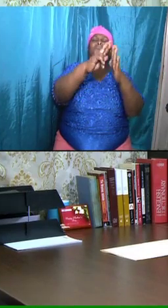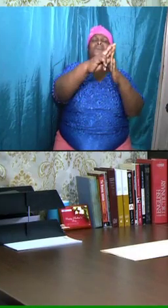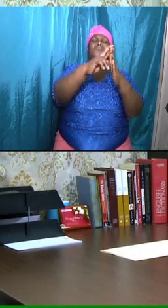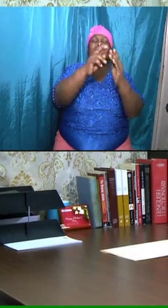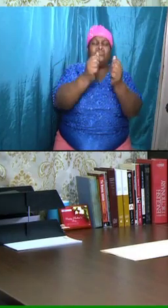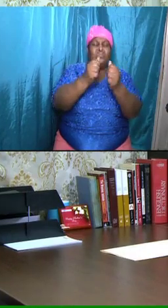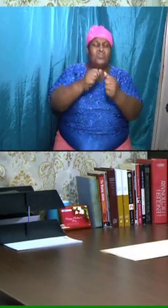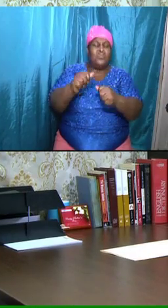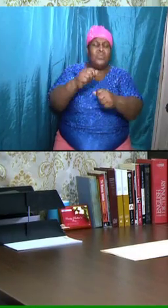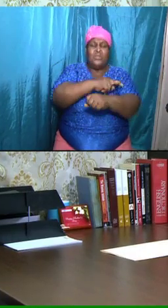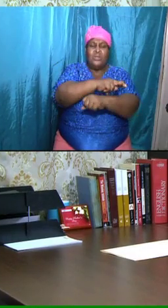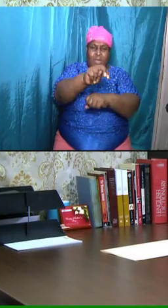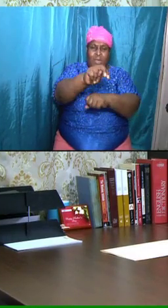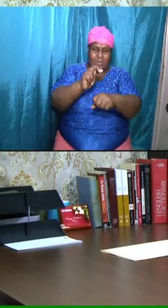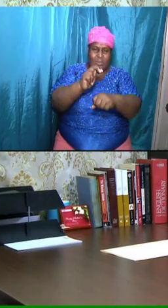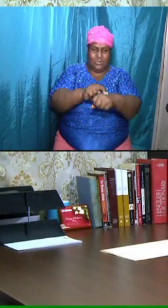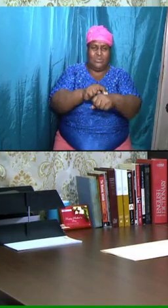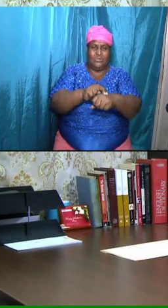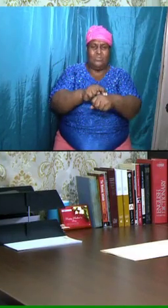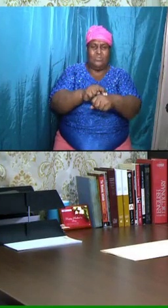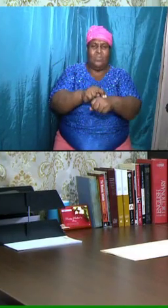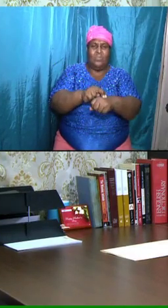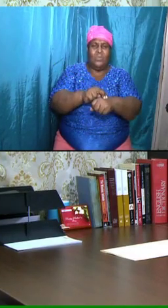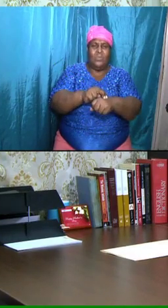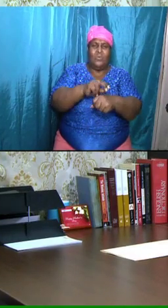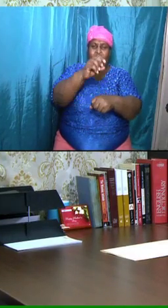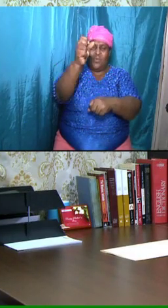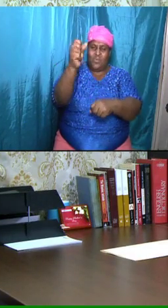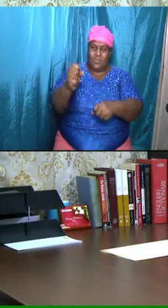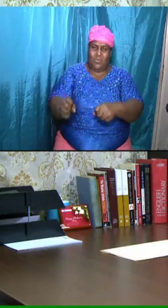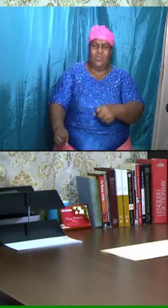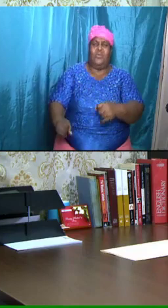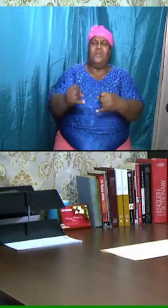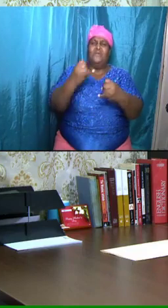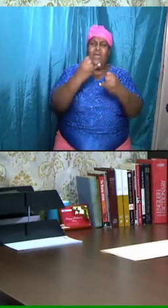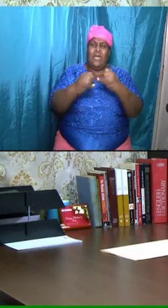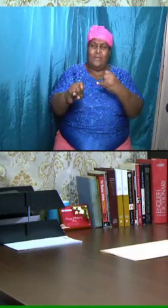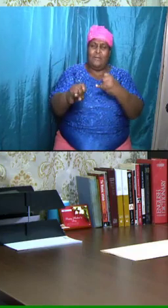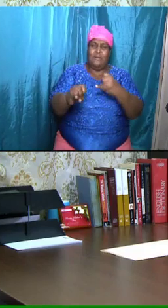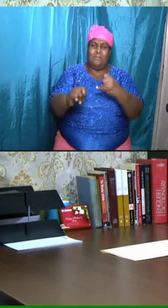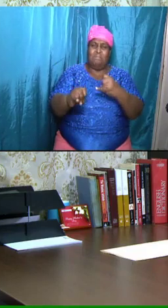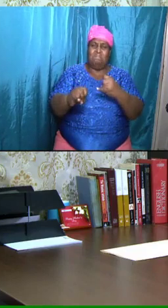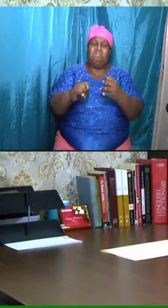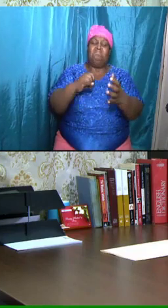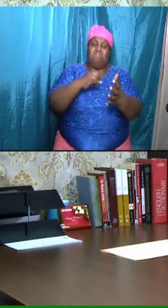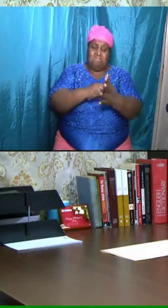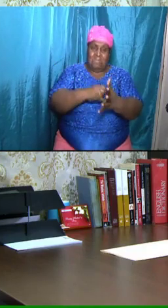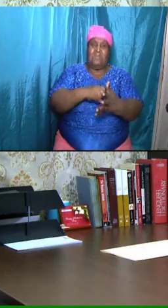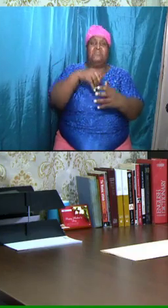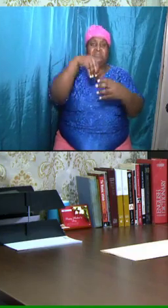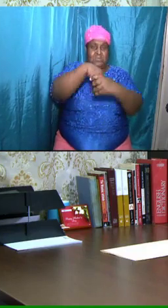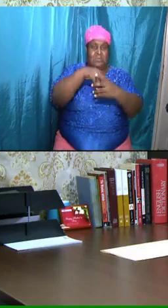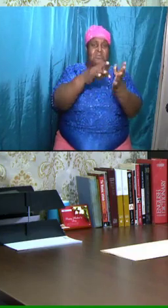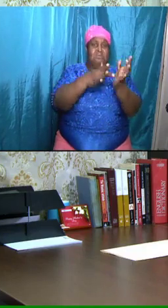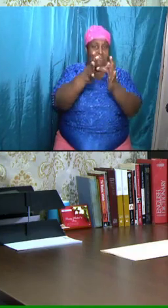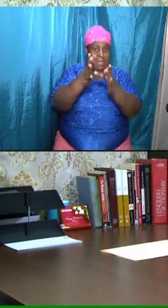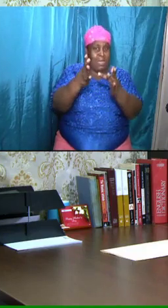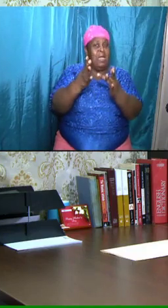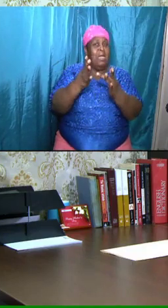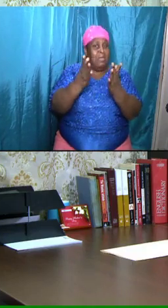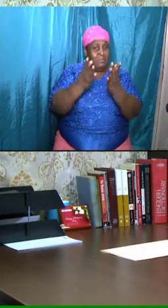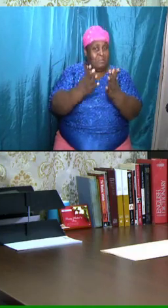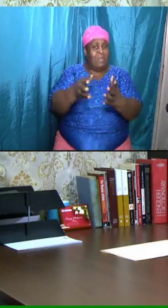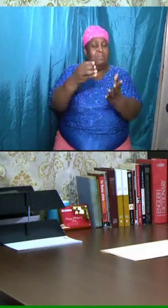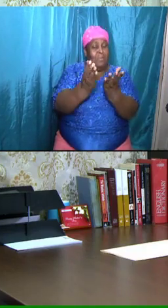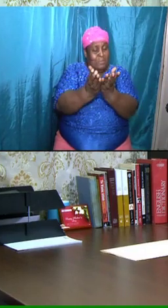With a rod of iron and it is in the Bible, it is in the Word and I therefore ask us to spend a